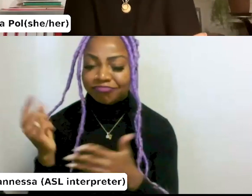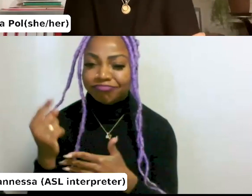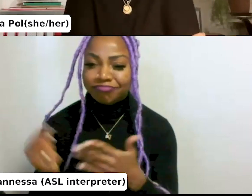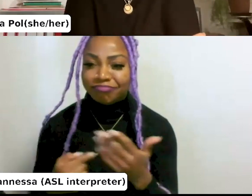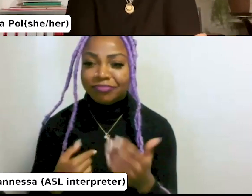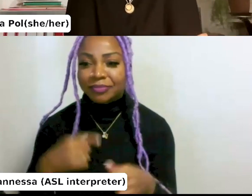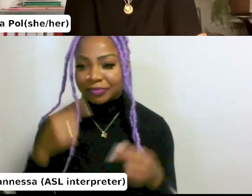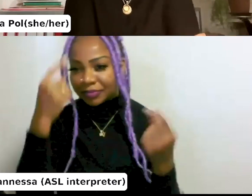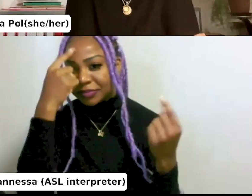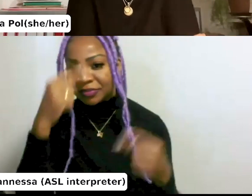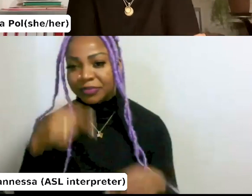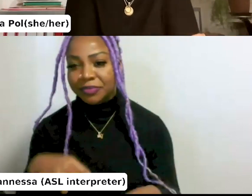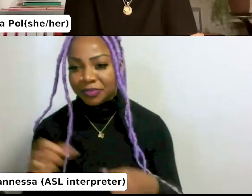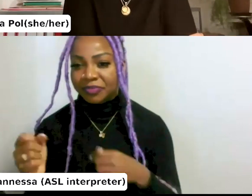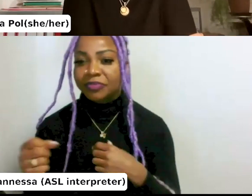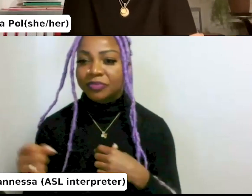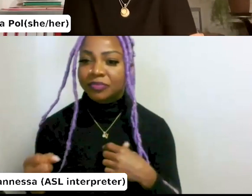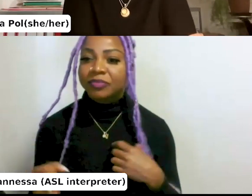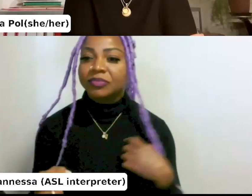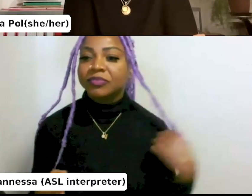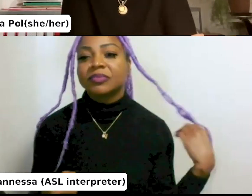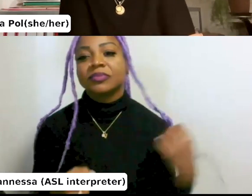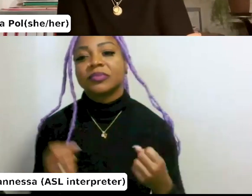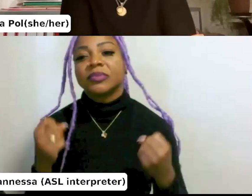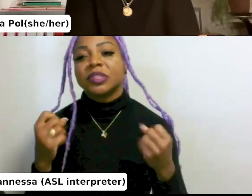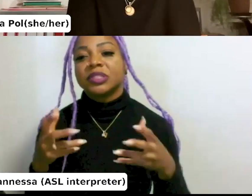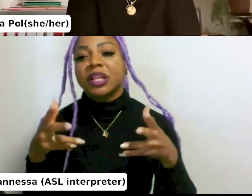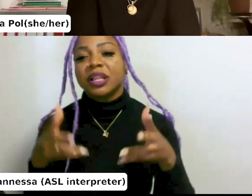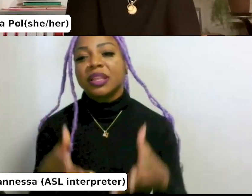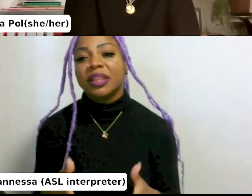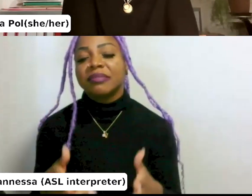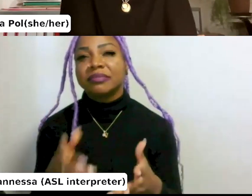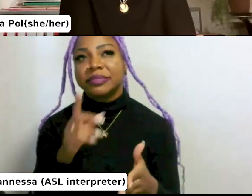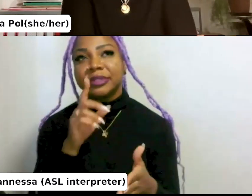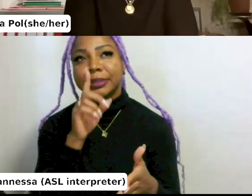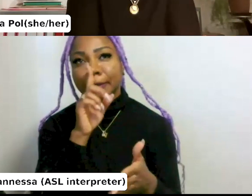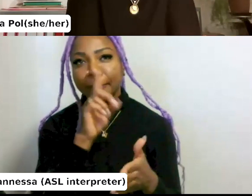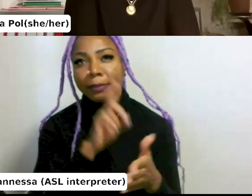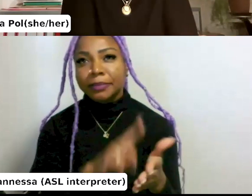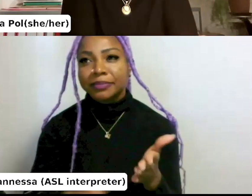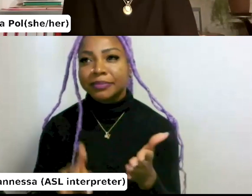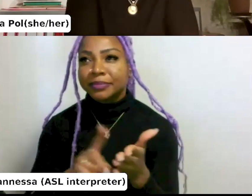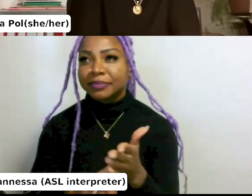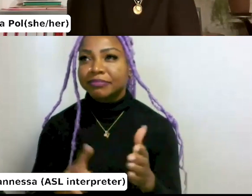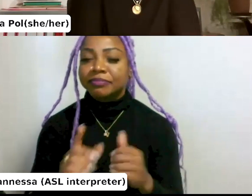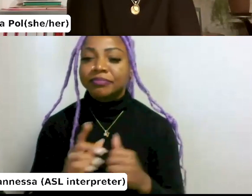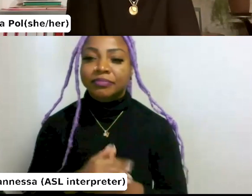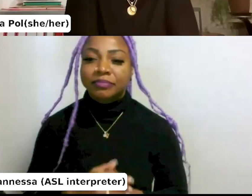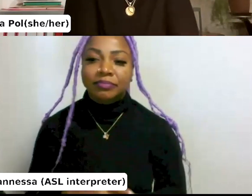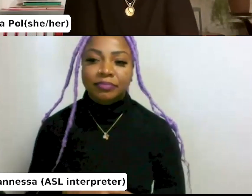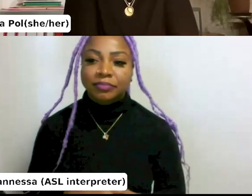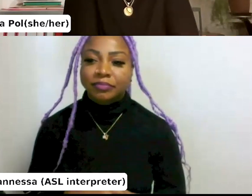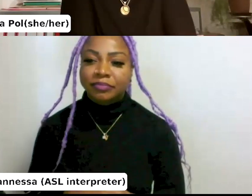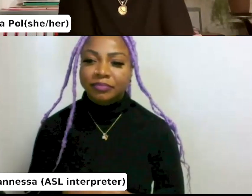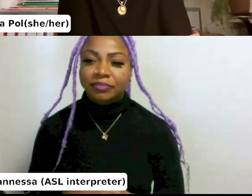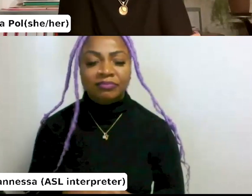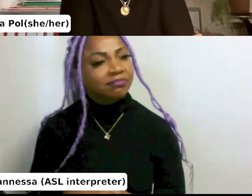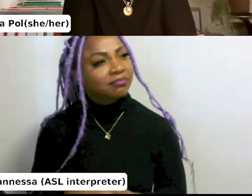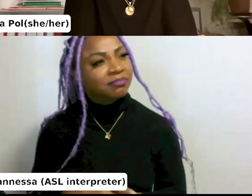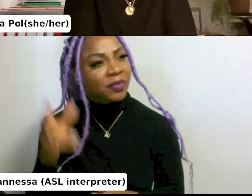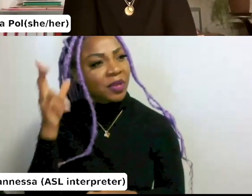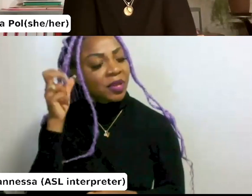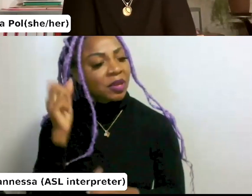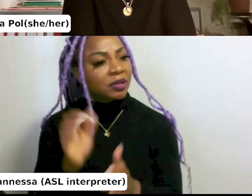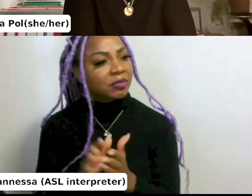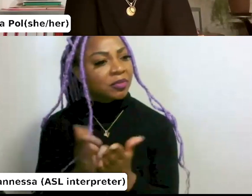agree. I think there's, there's a lot left to explore and I've, I've seriously never considered an audio book. I don't know if our books